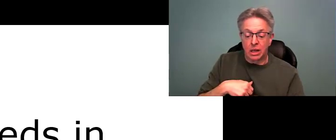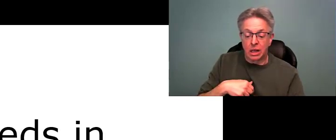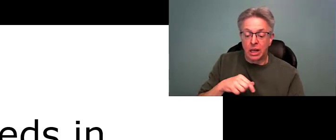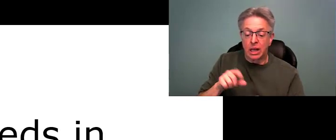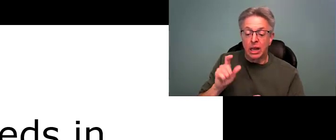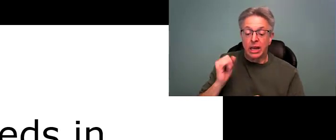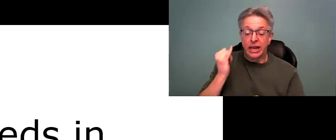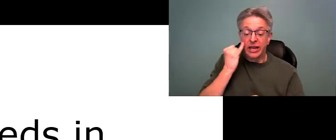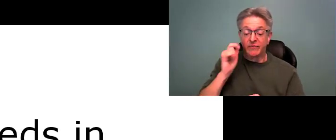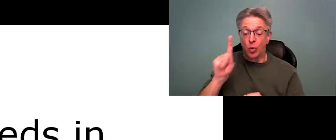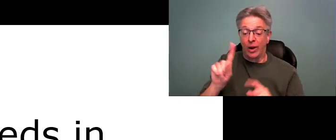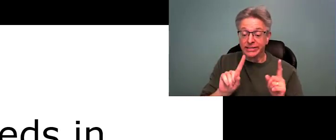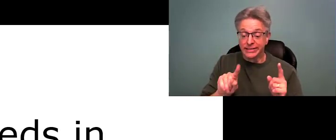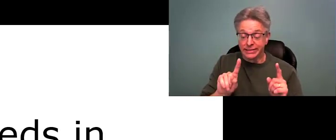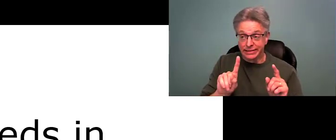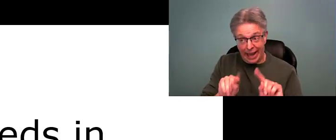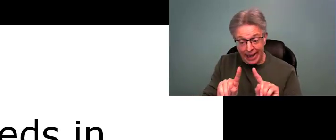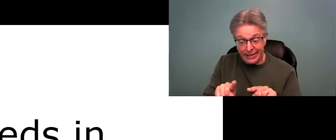timestamp.